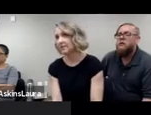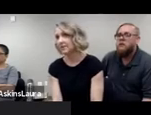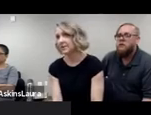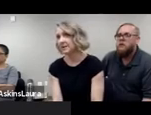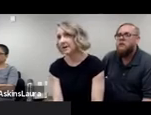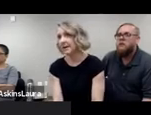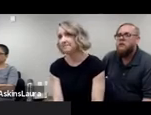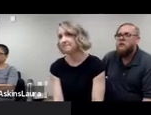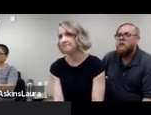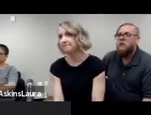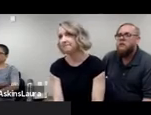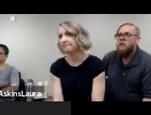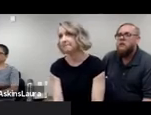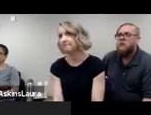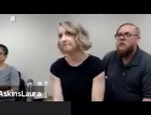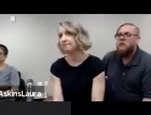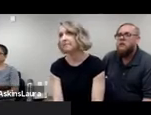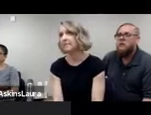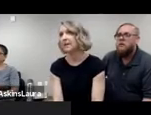hard of hearing to identify.